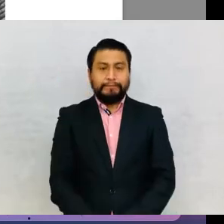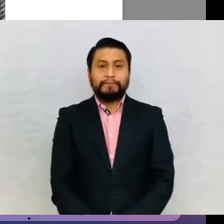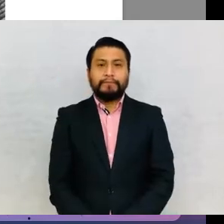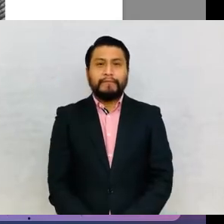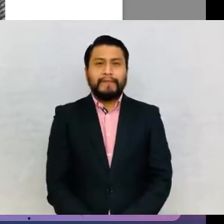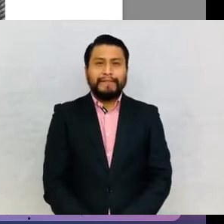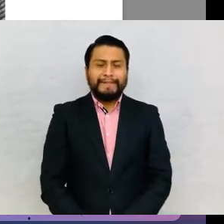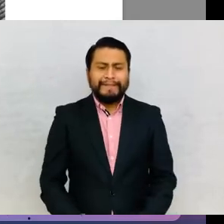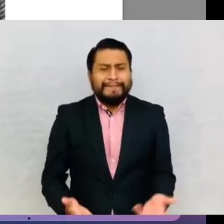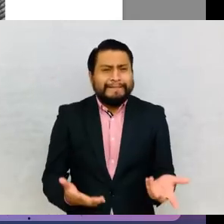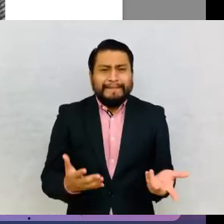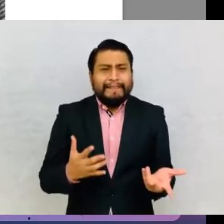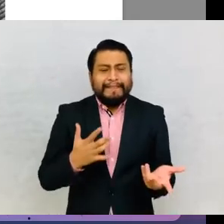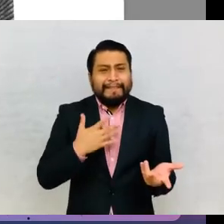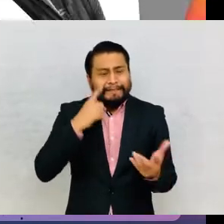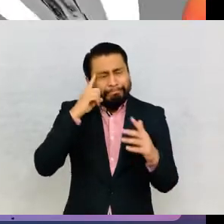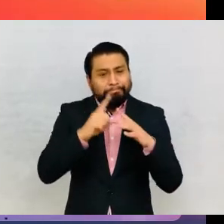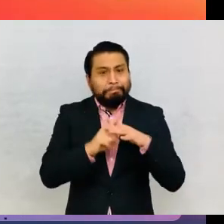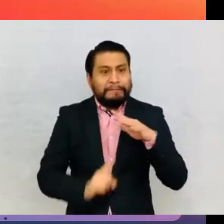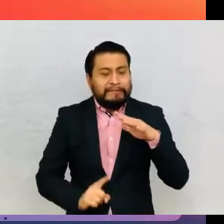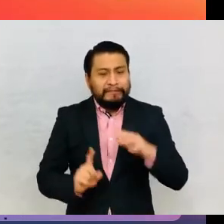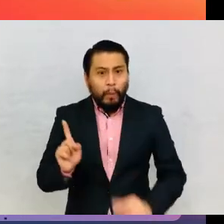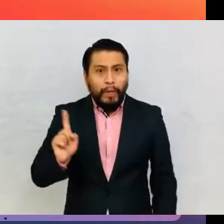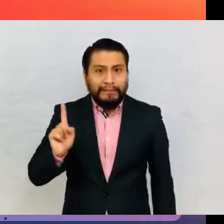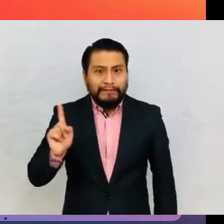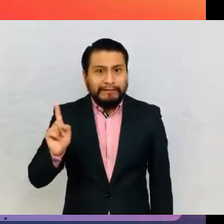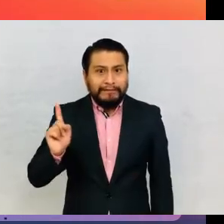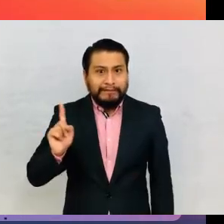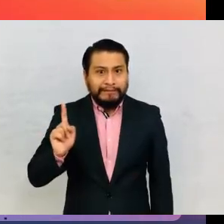I lost my PowerPoint. Where was it?